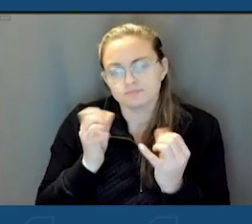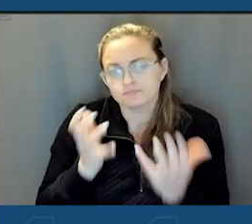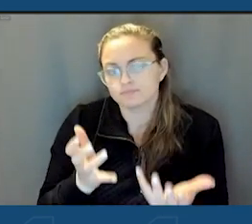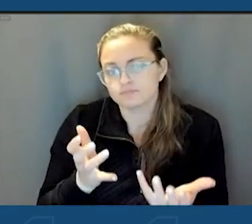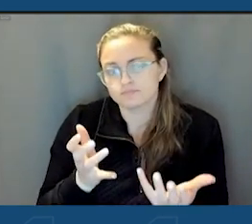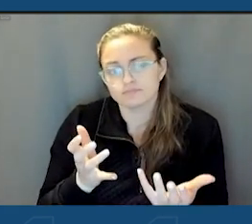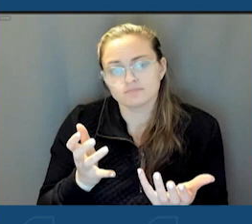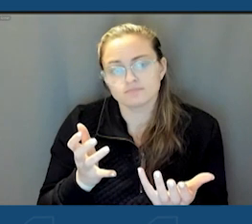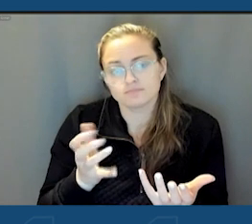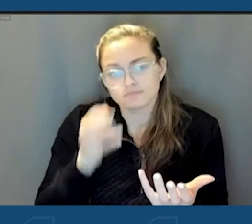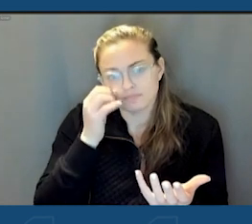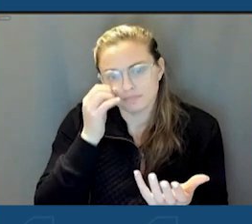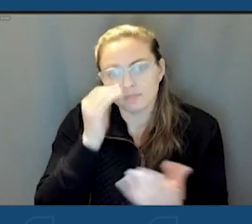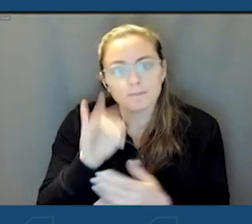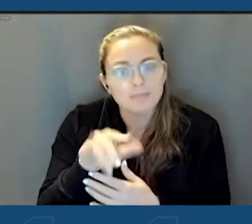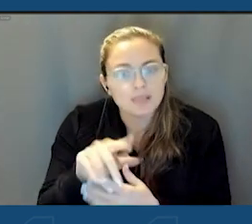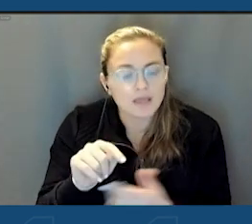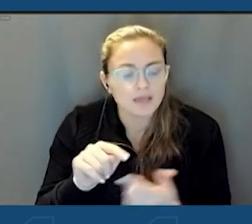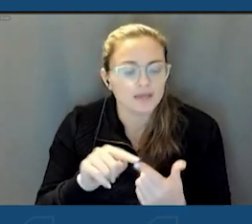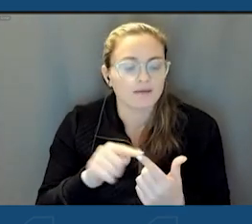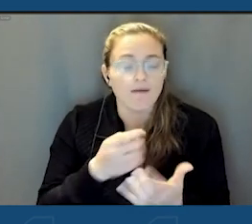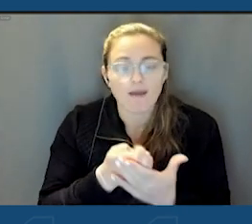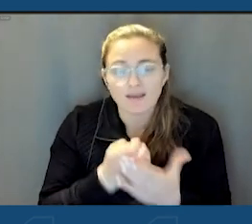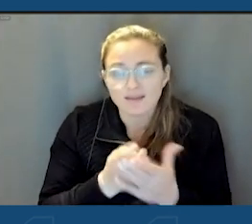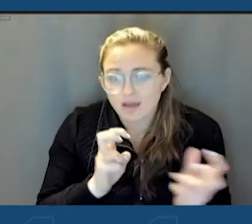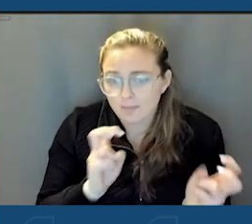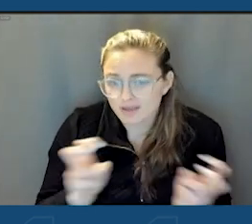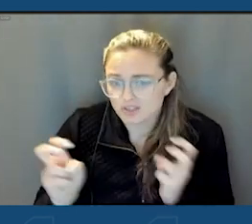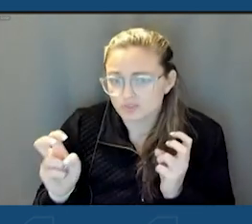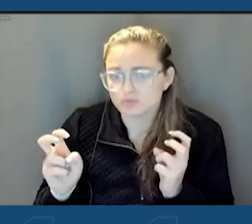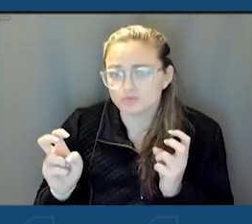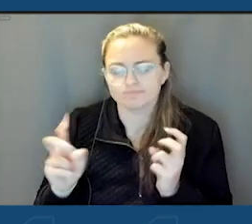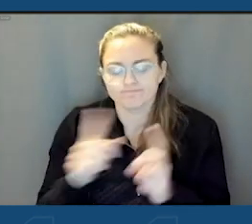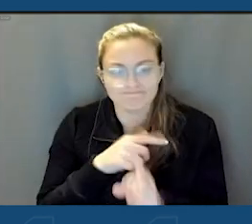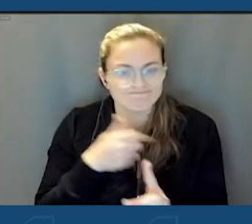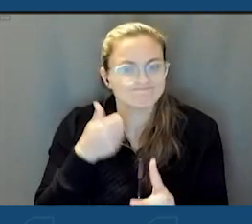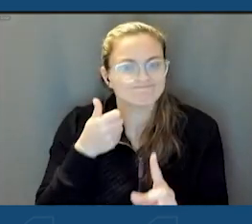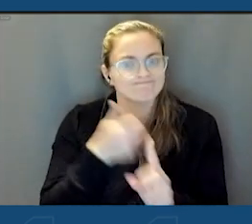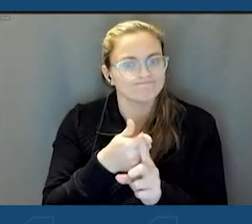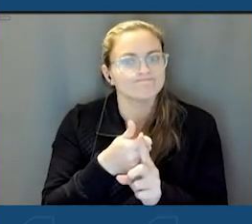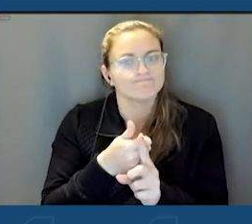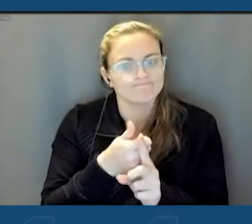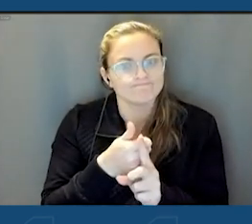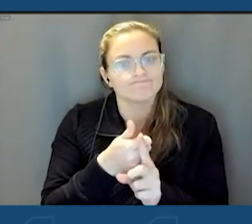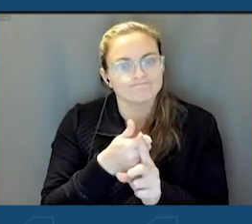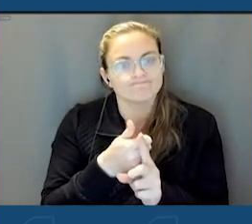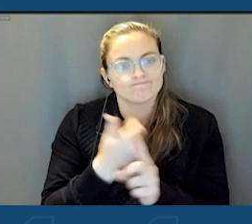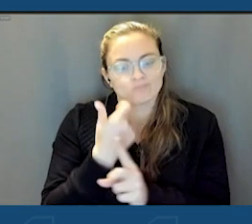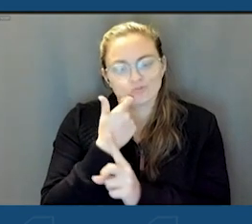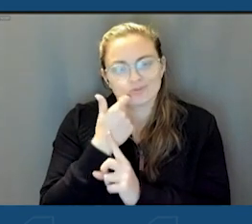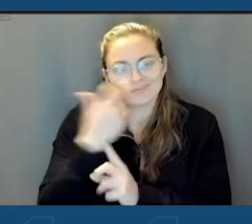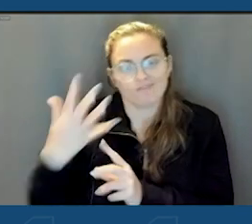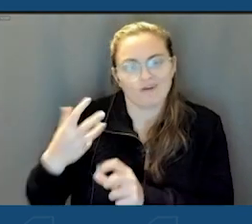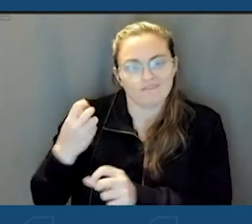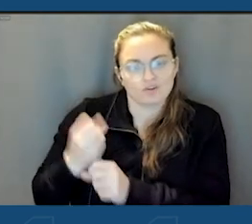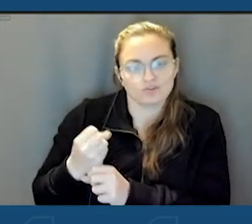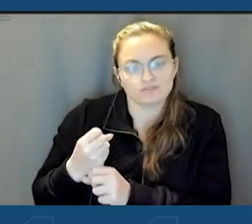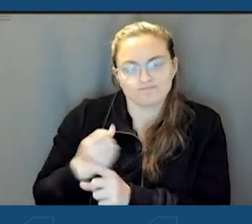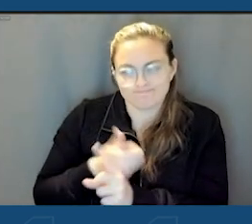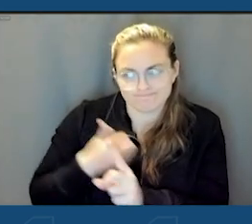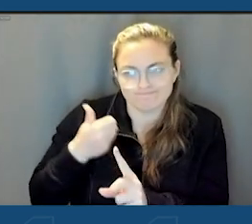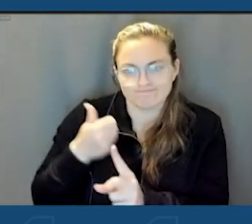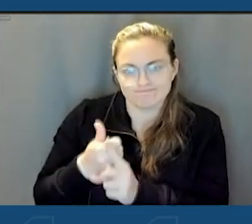blight, it's got economic problems, and we were hit especially hard within the last five years. Um,